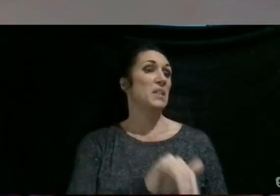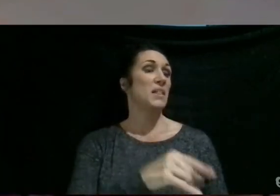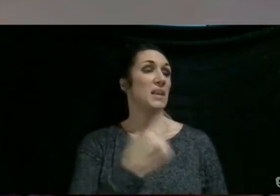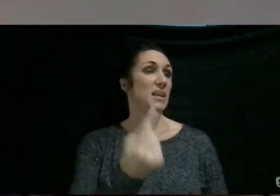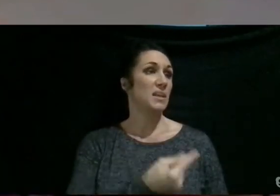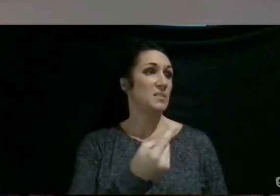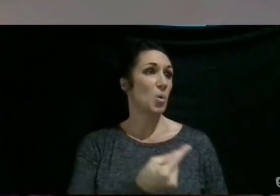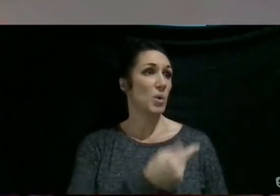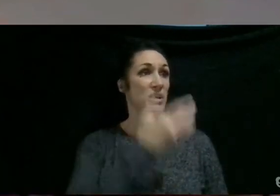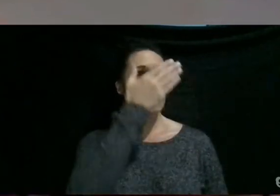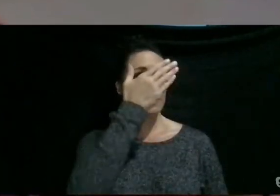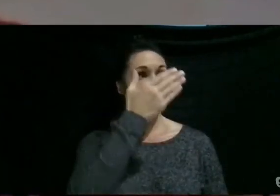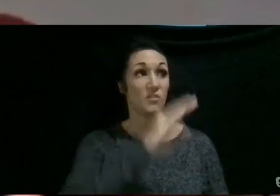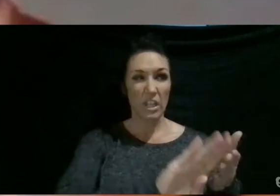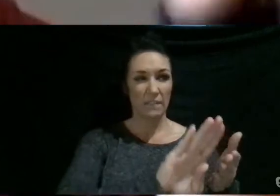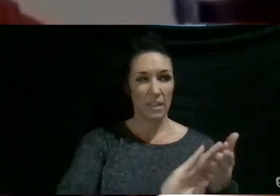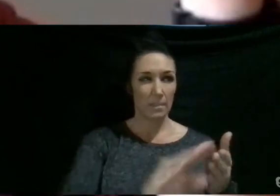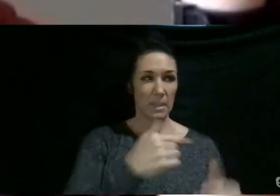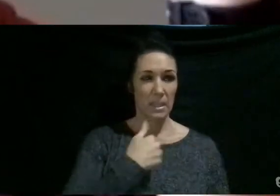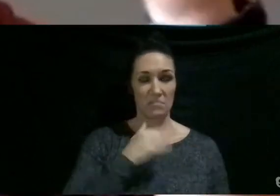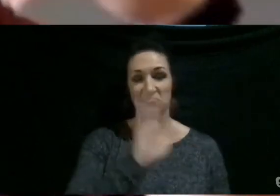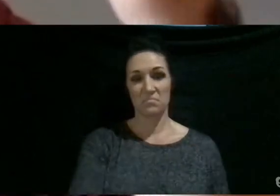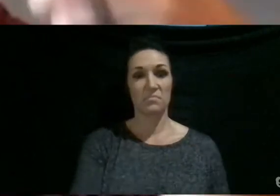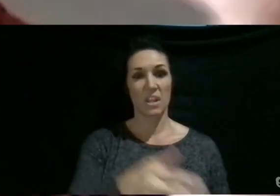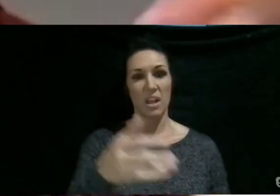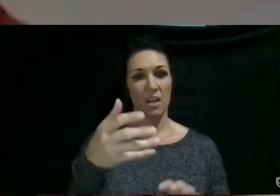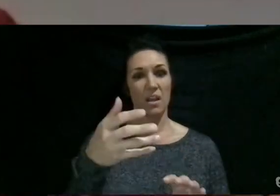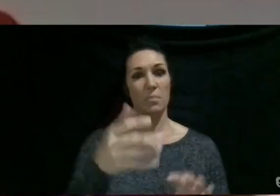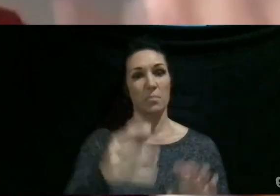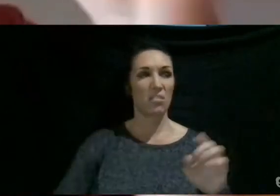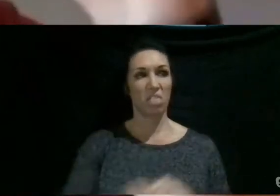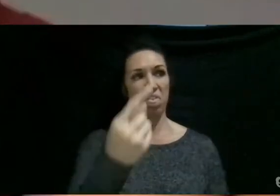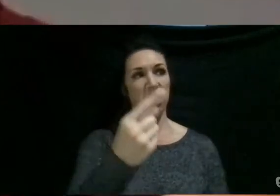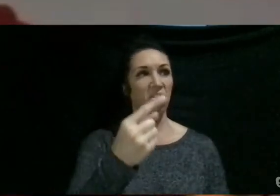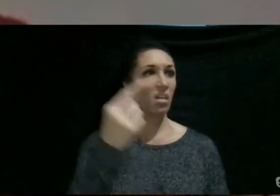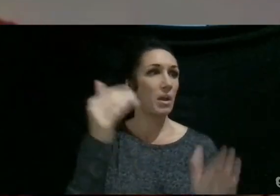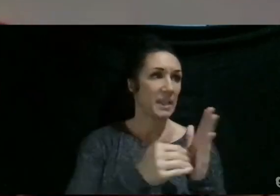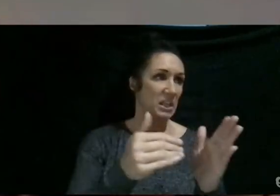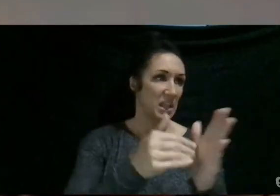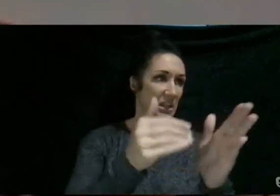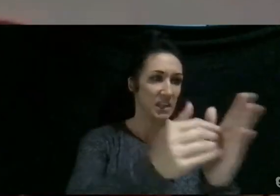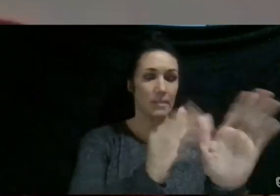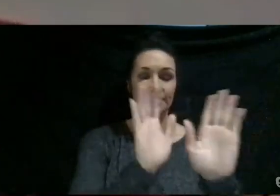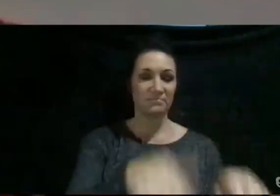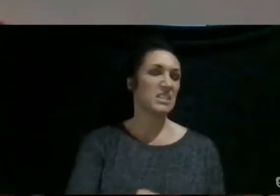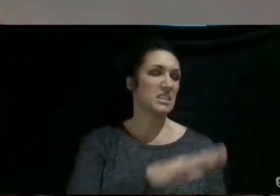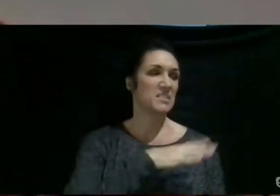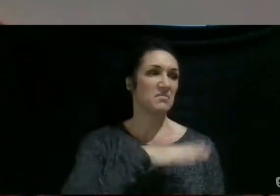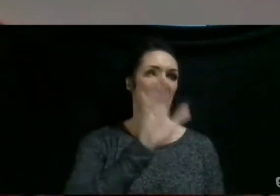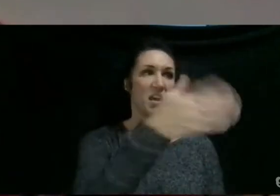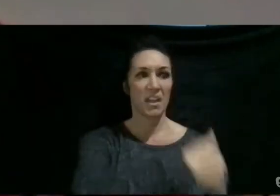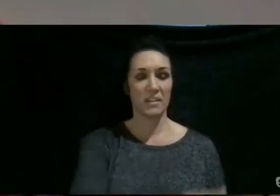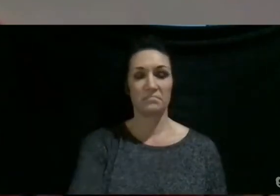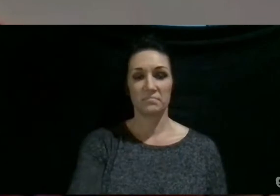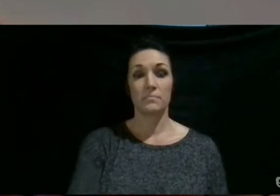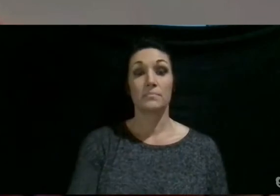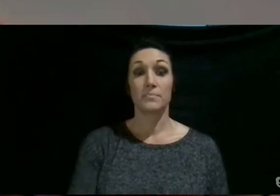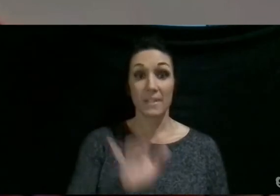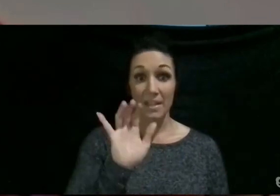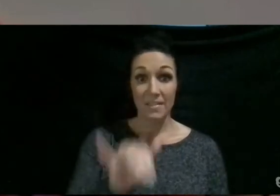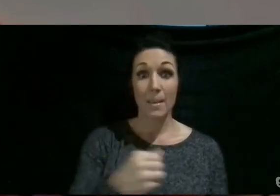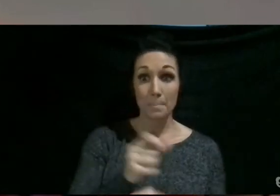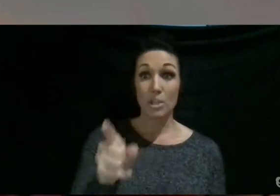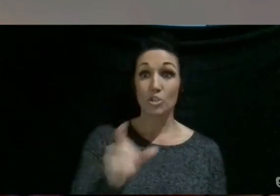forgiving. So yeah, I'm going to screw him over, like over and over and over and over, but he's fine. Like that makes you a